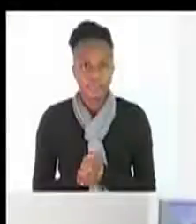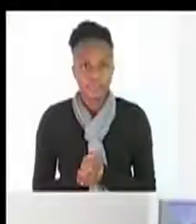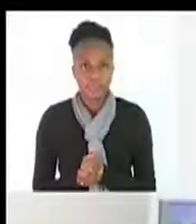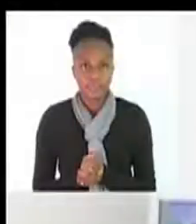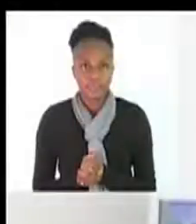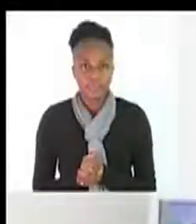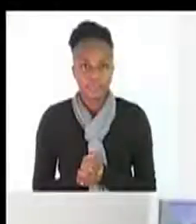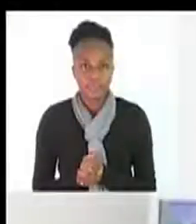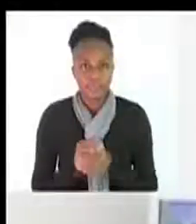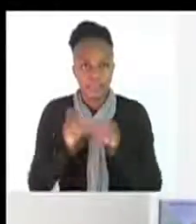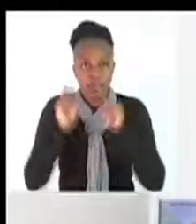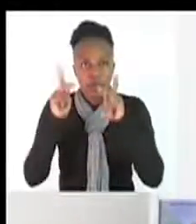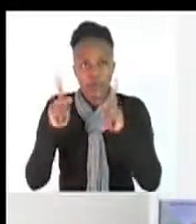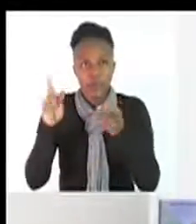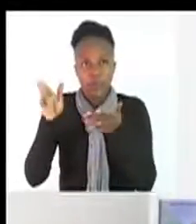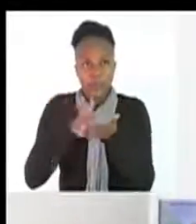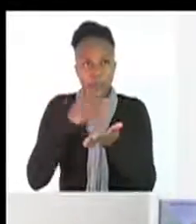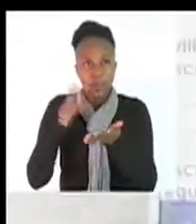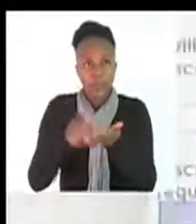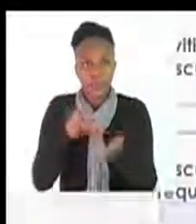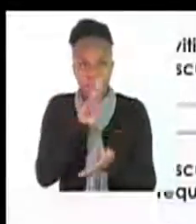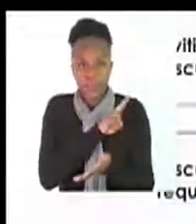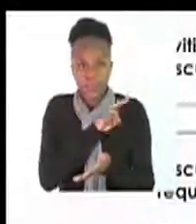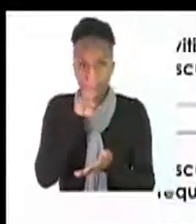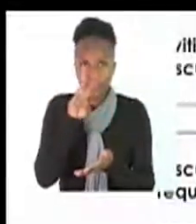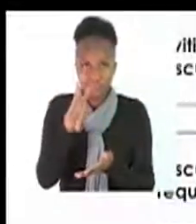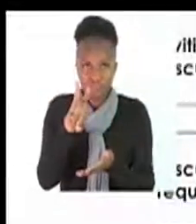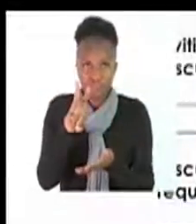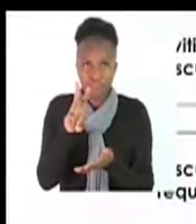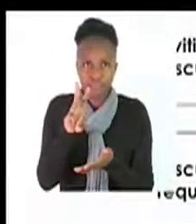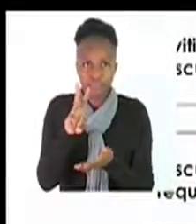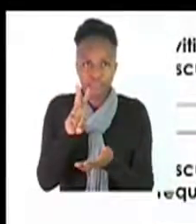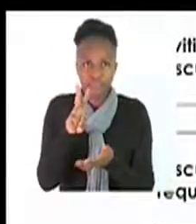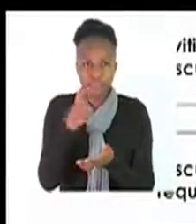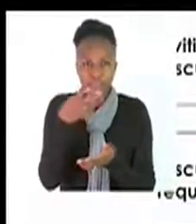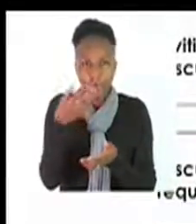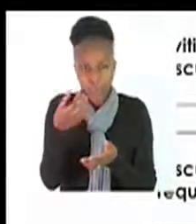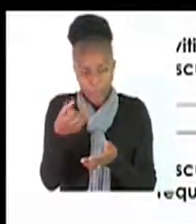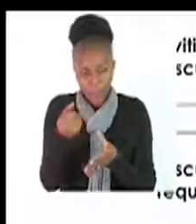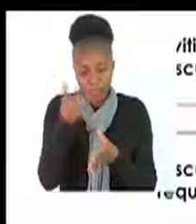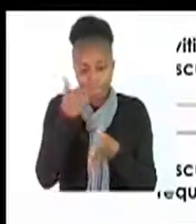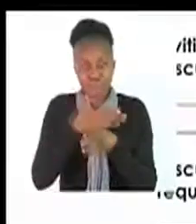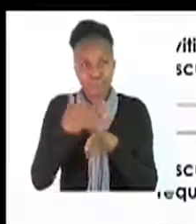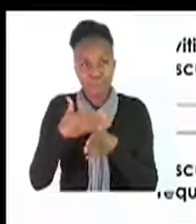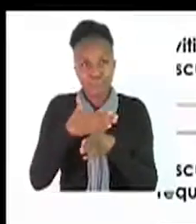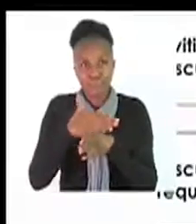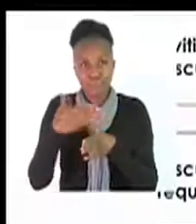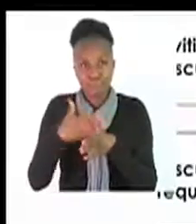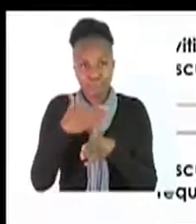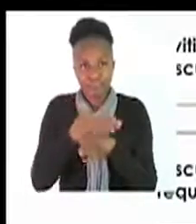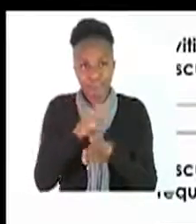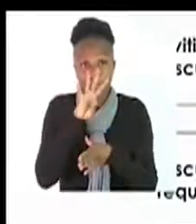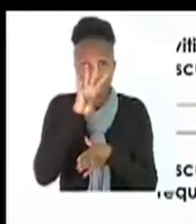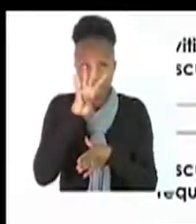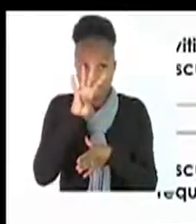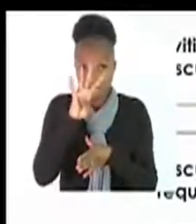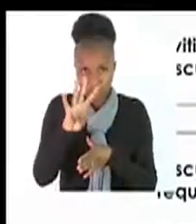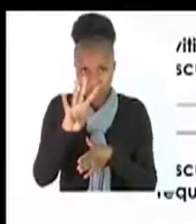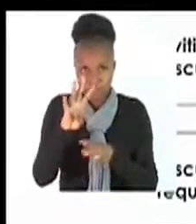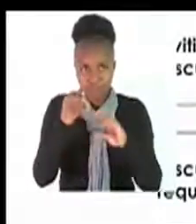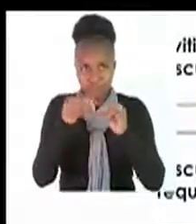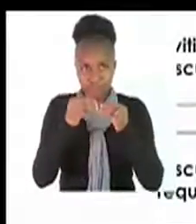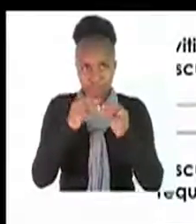Okay, on page 23, still, let's look at the activity. Number one,